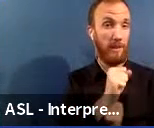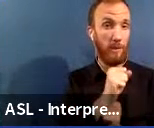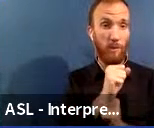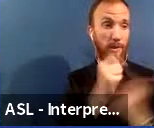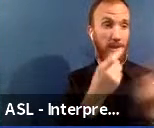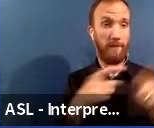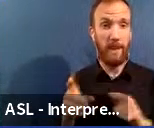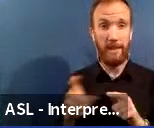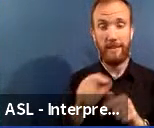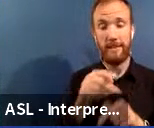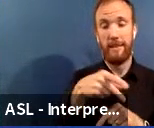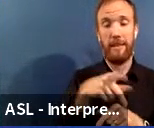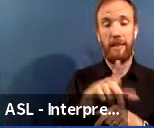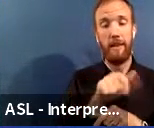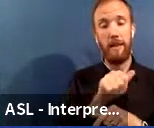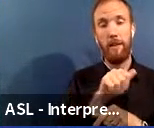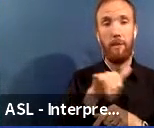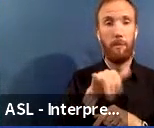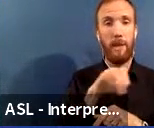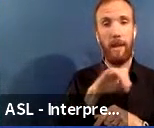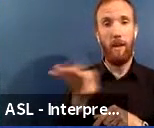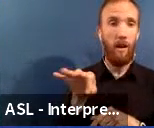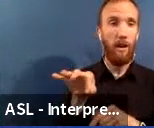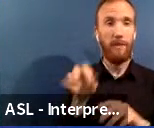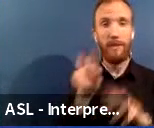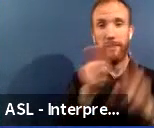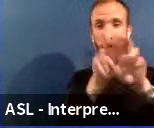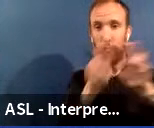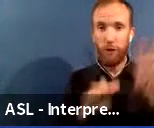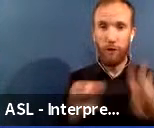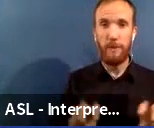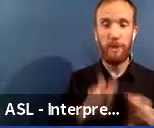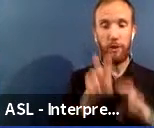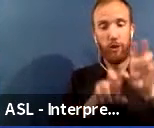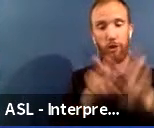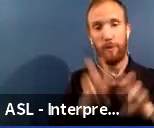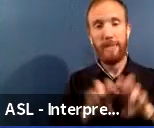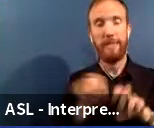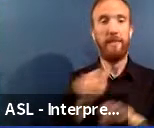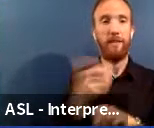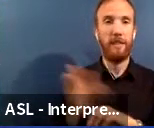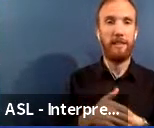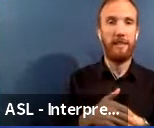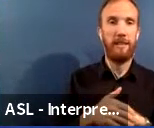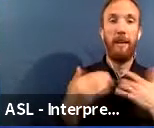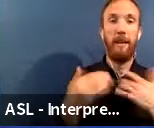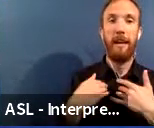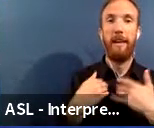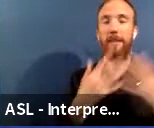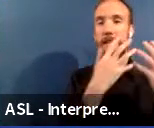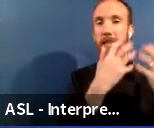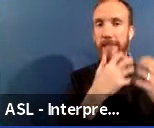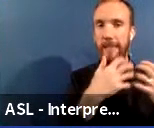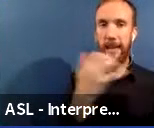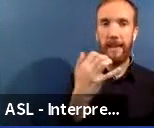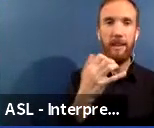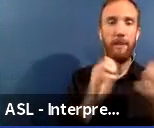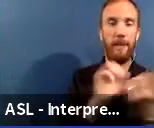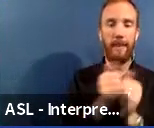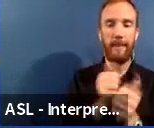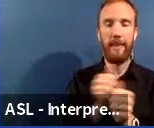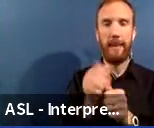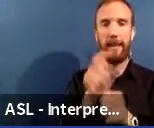Fully functional athletic resources such as stadiums, athletic fields, and natatoriums provide